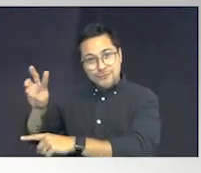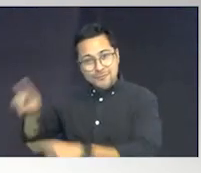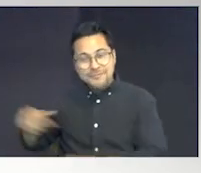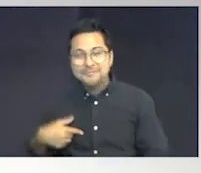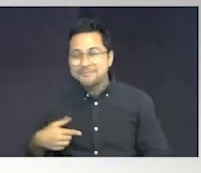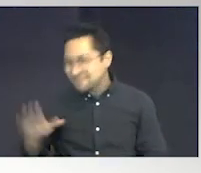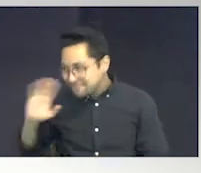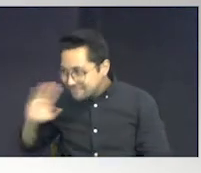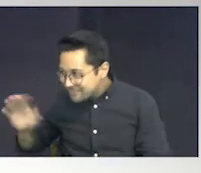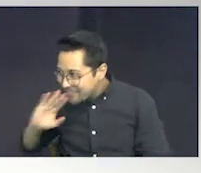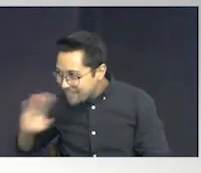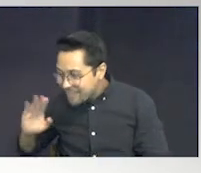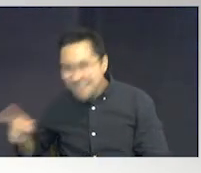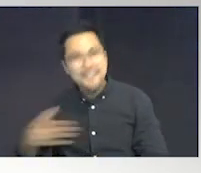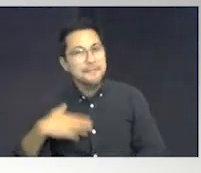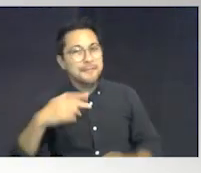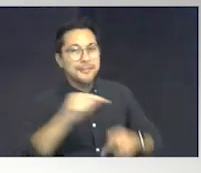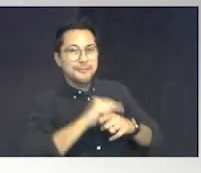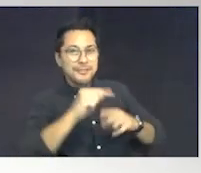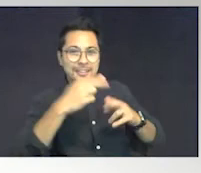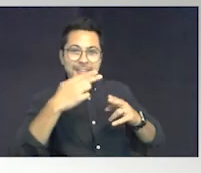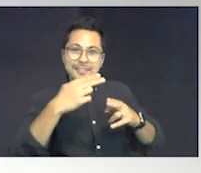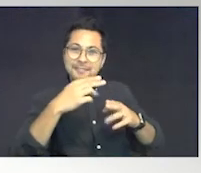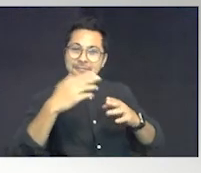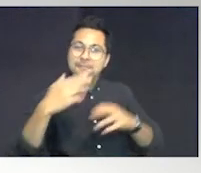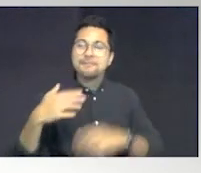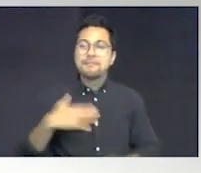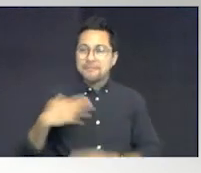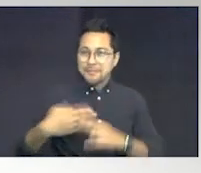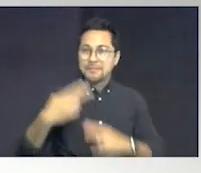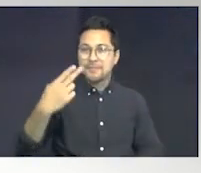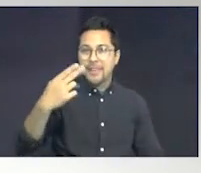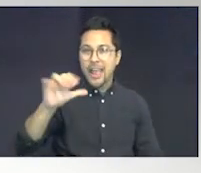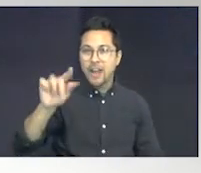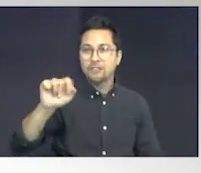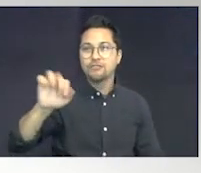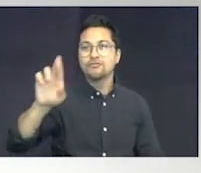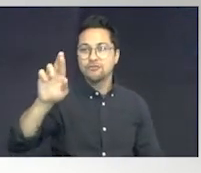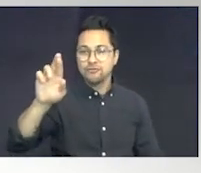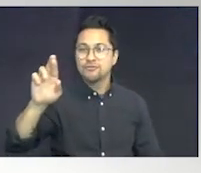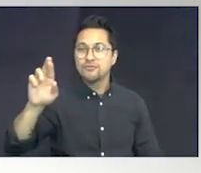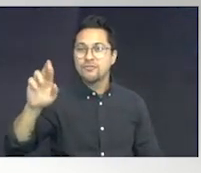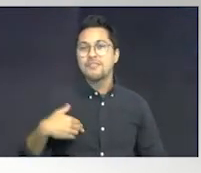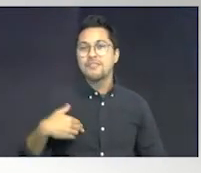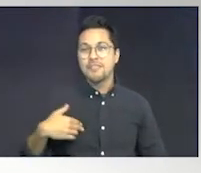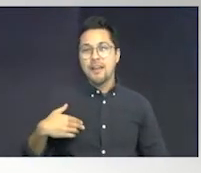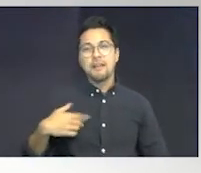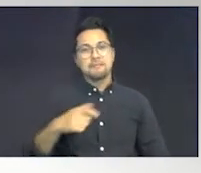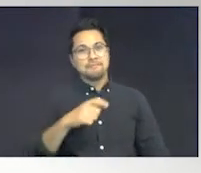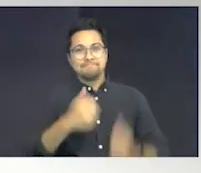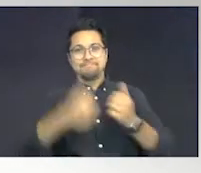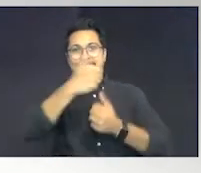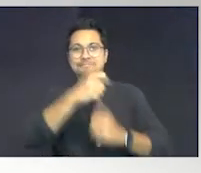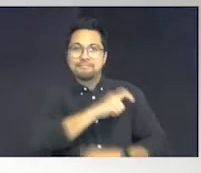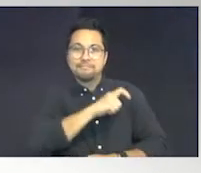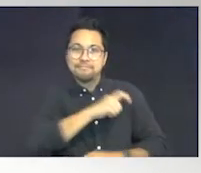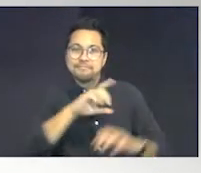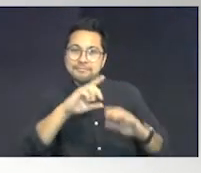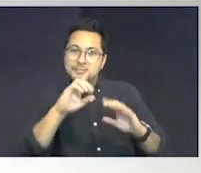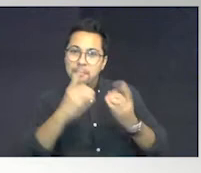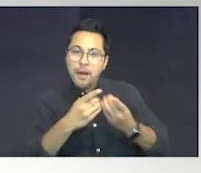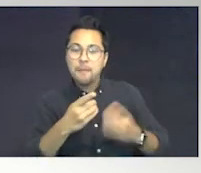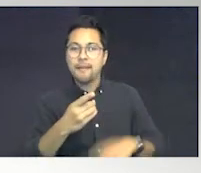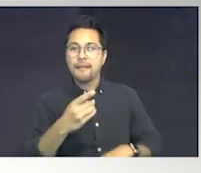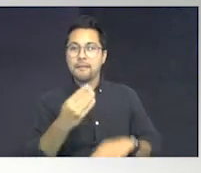My training partner here. I'm Hector Gonzalez. I'm a detective with the Baja Harbor Police Department down in Miami-Dade County. And I'm also our father